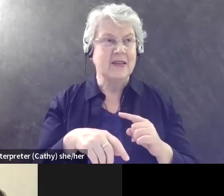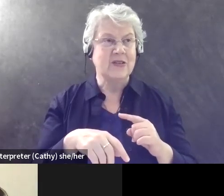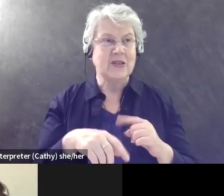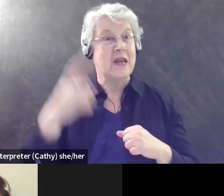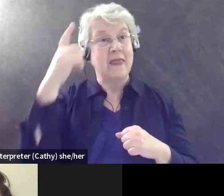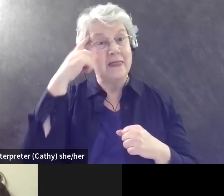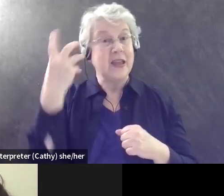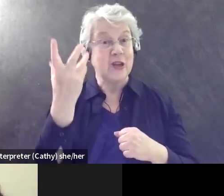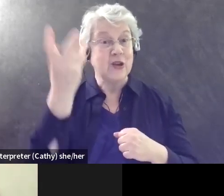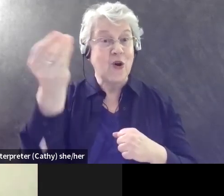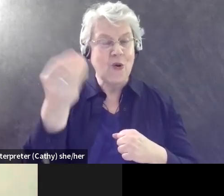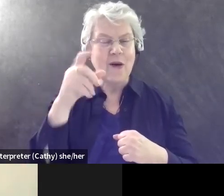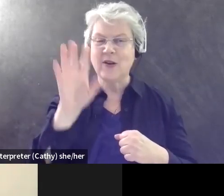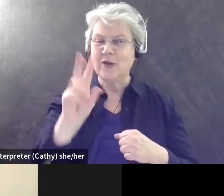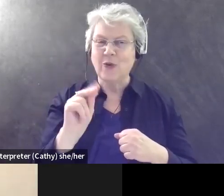I can't a lot of things.